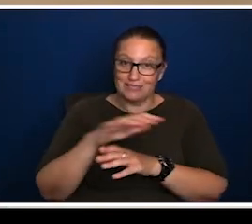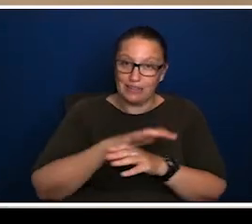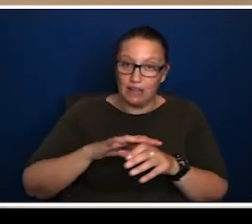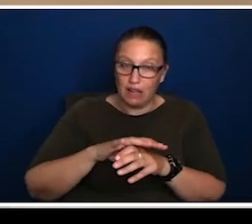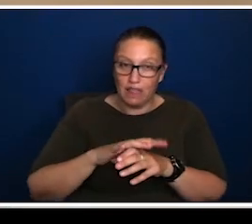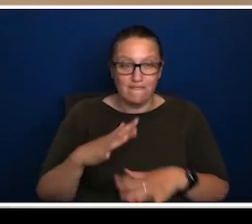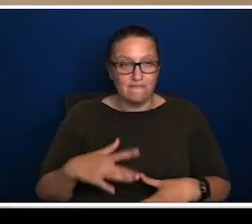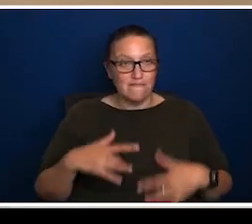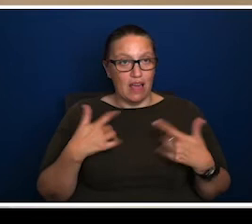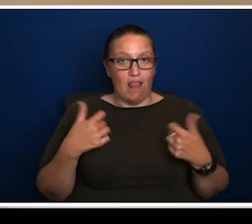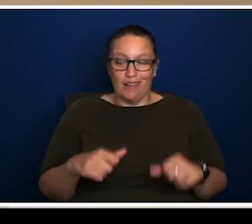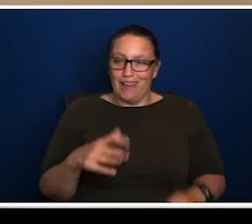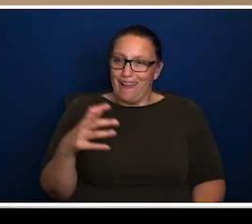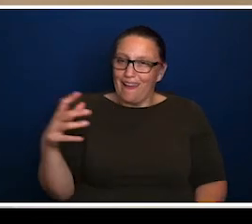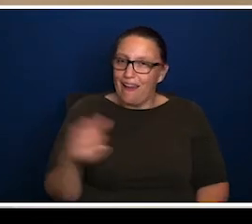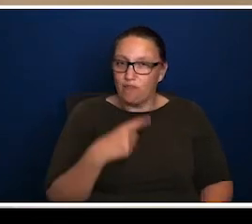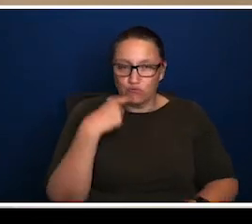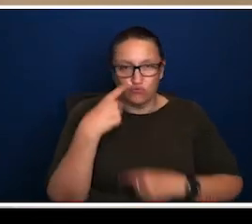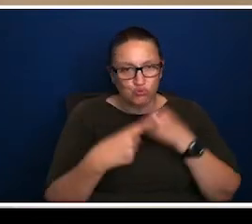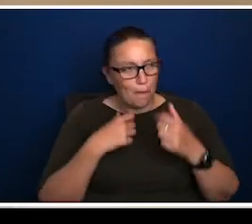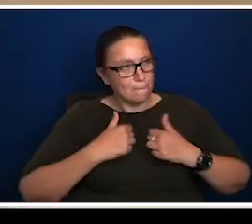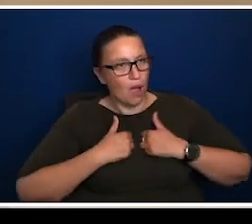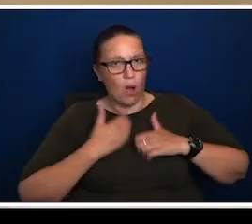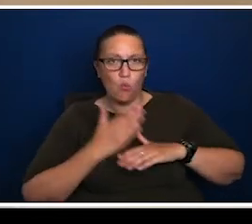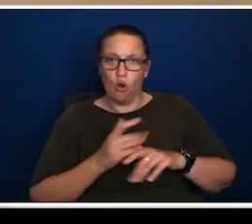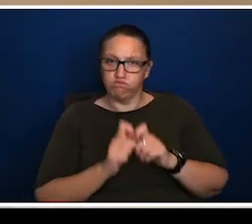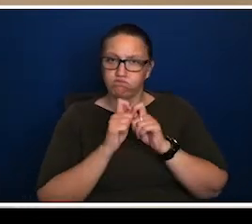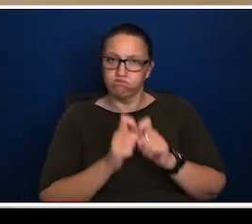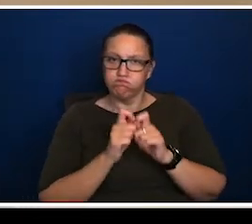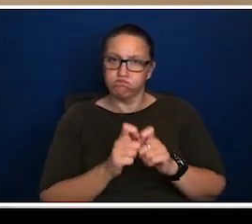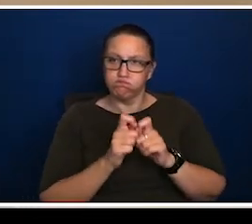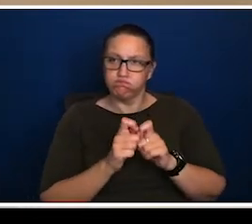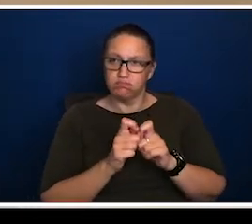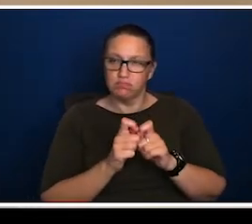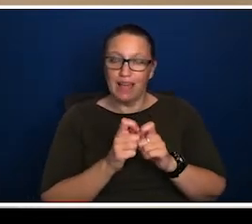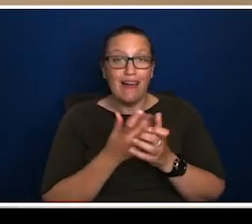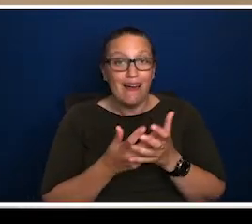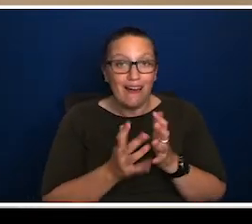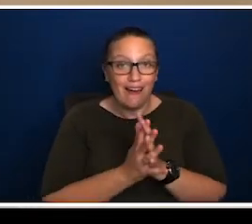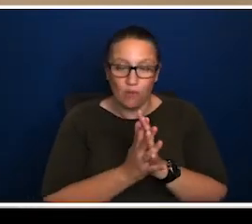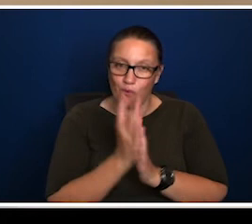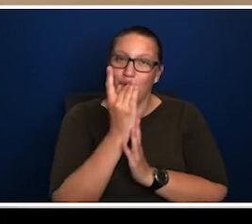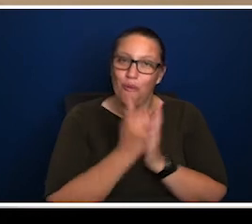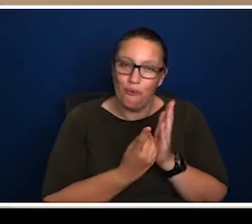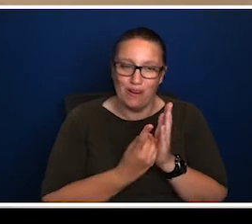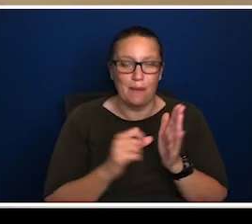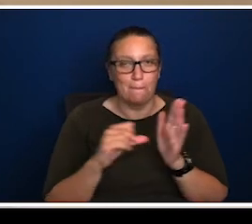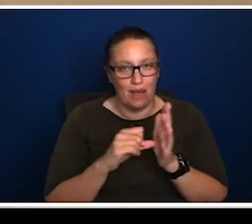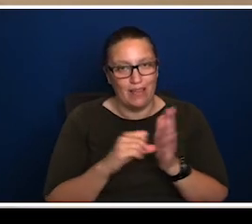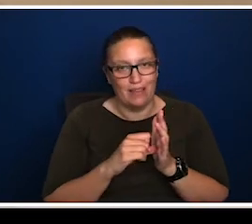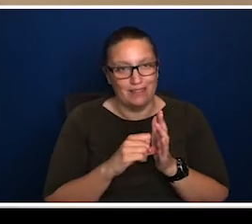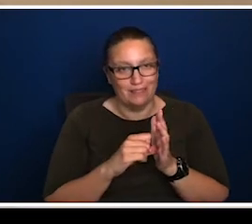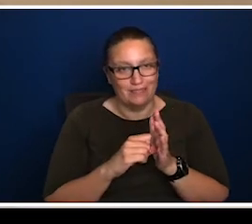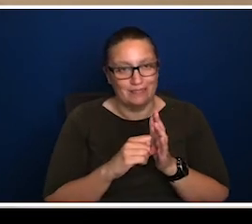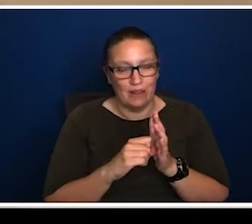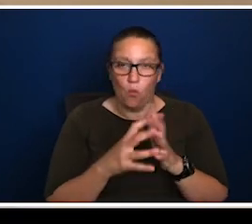obliged to describe the value of what they do almost exclusively in monetary terms. I do understand why this is so